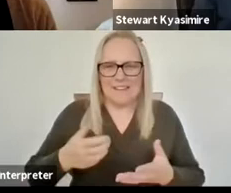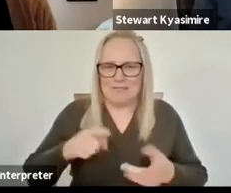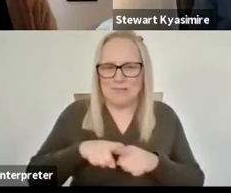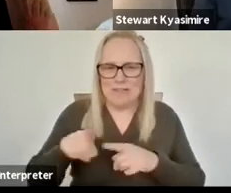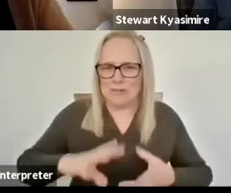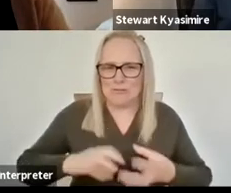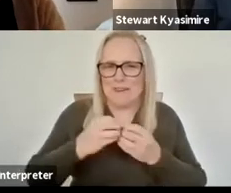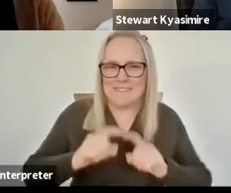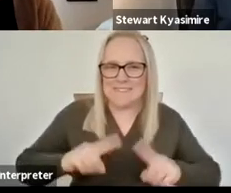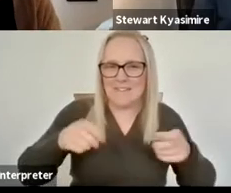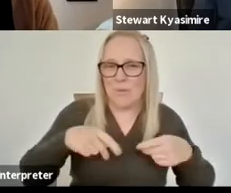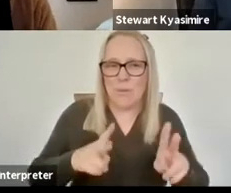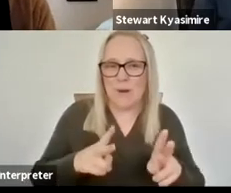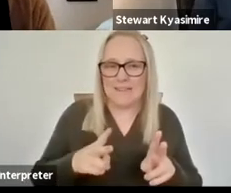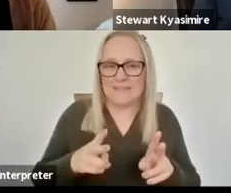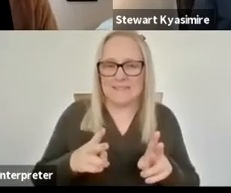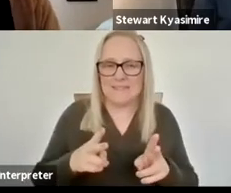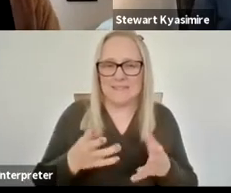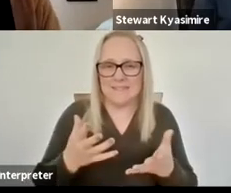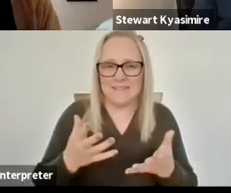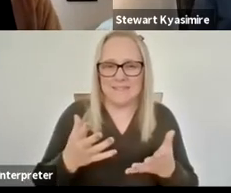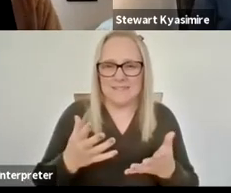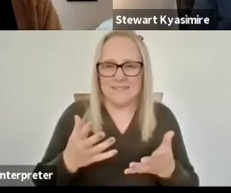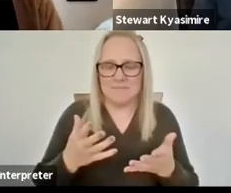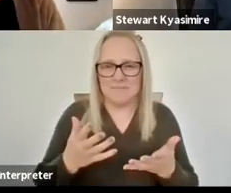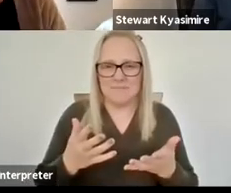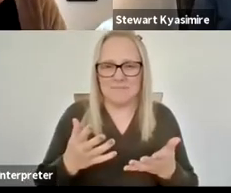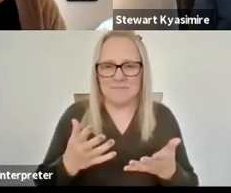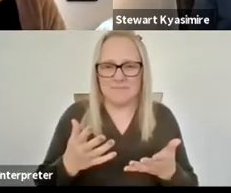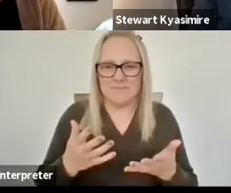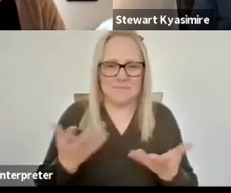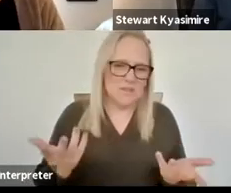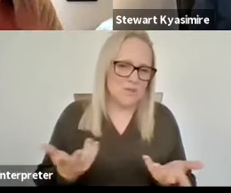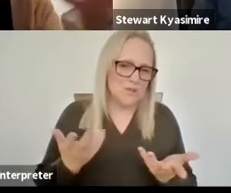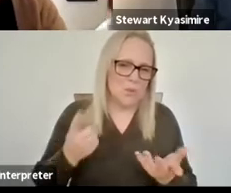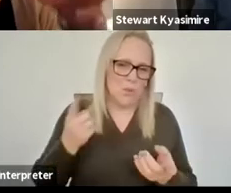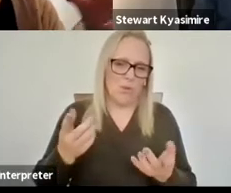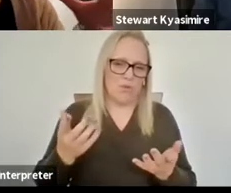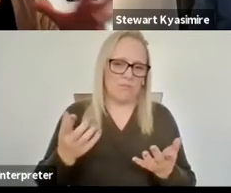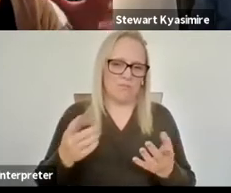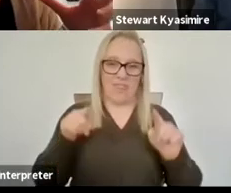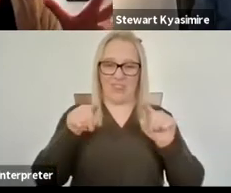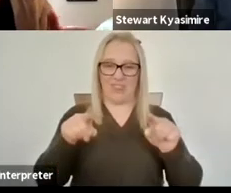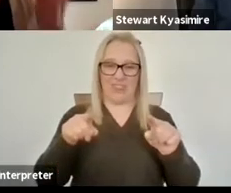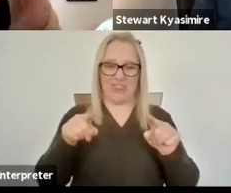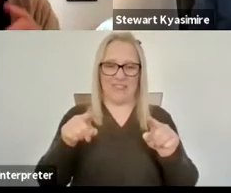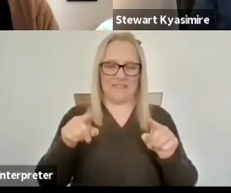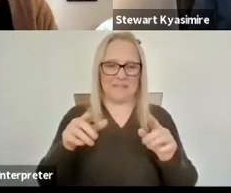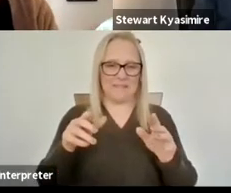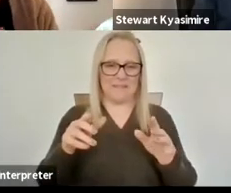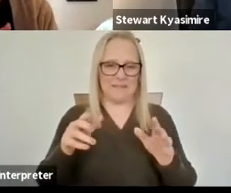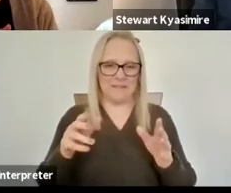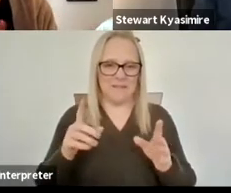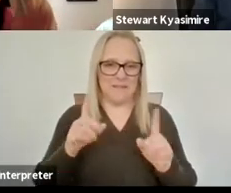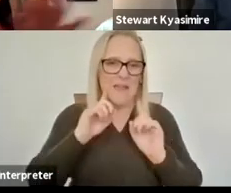working that don't get you to bottom line quickly um so this these videos that here are compressed they're highly compressed we can't have